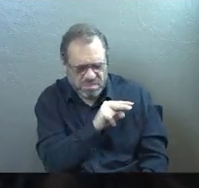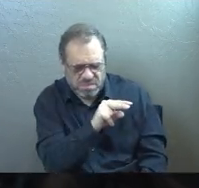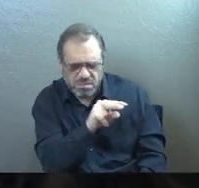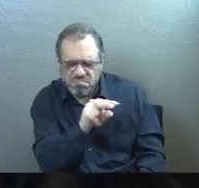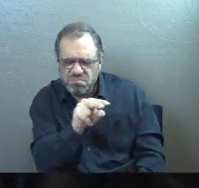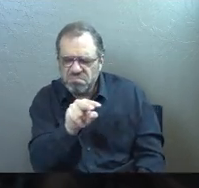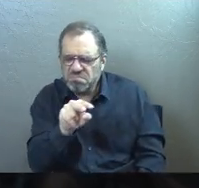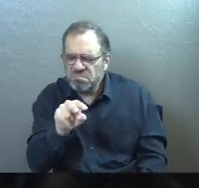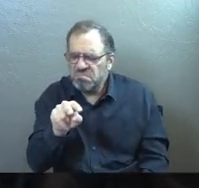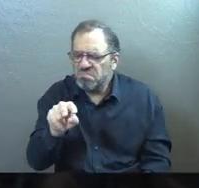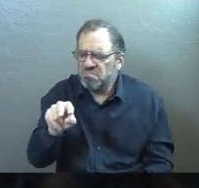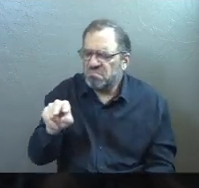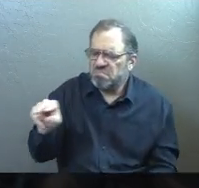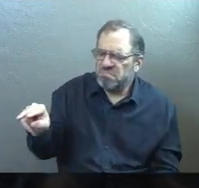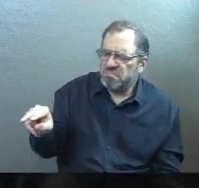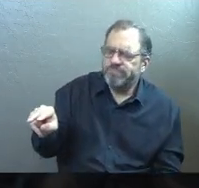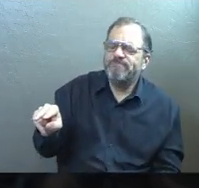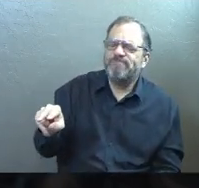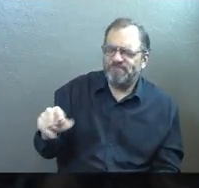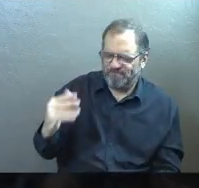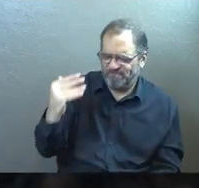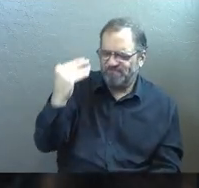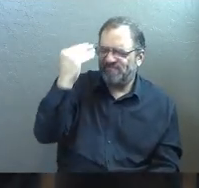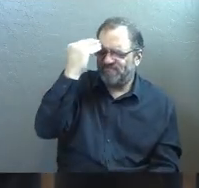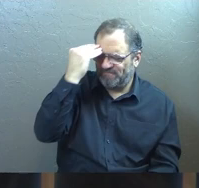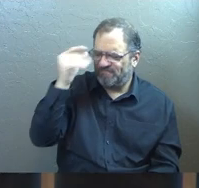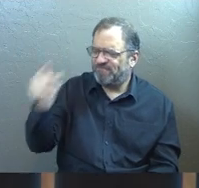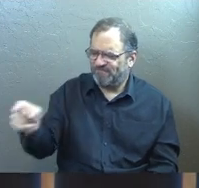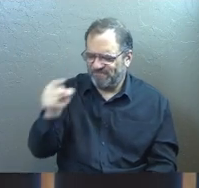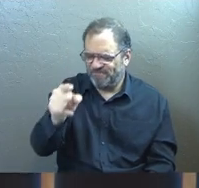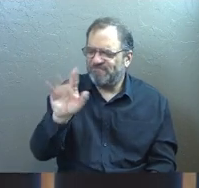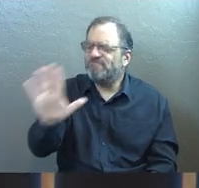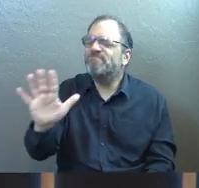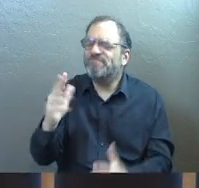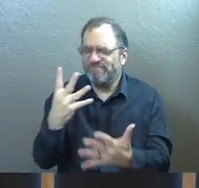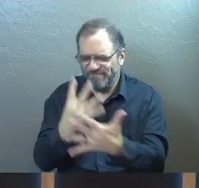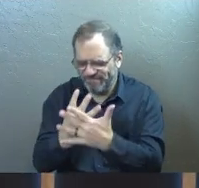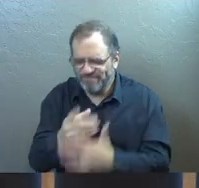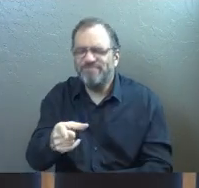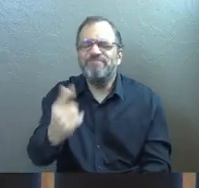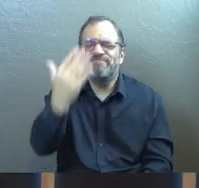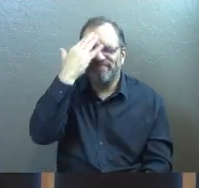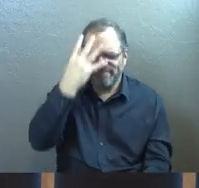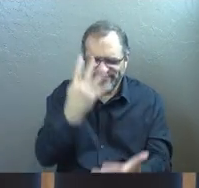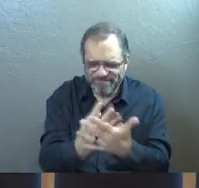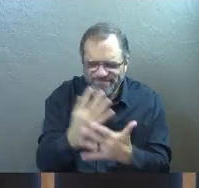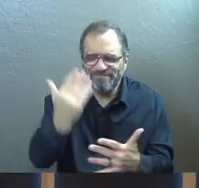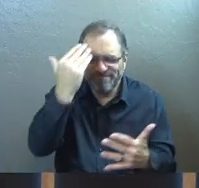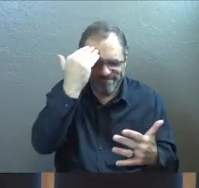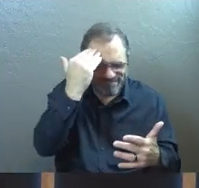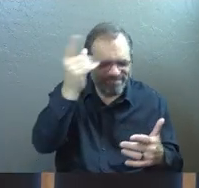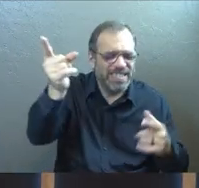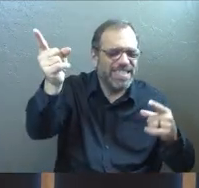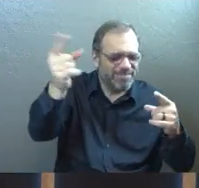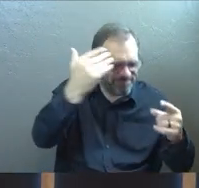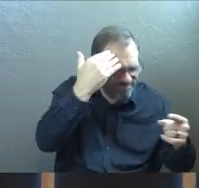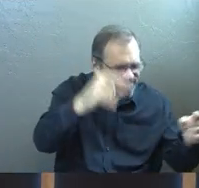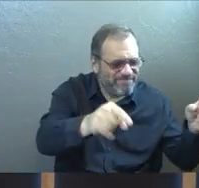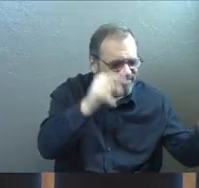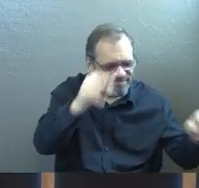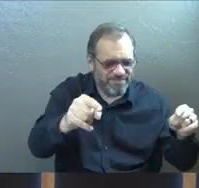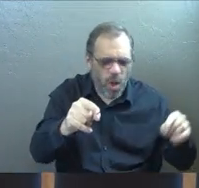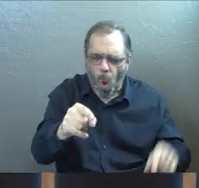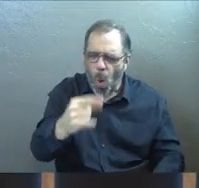us individually. You know the kind of prison that we're in right now. You know the kind of